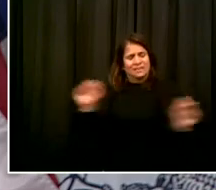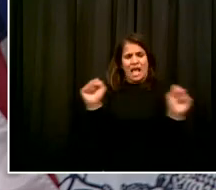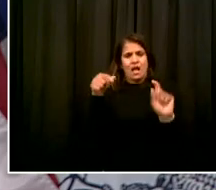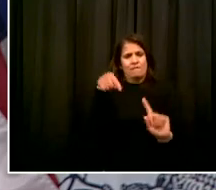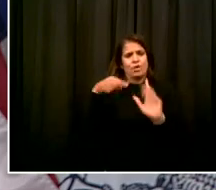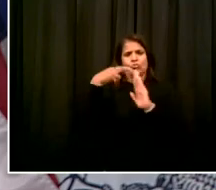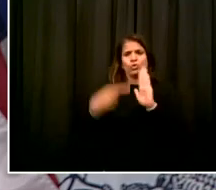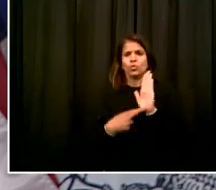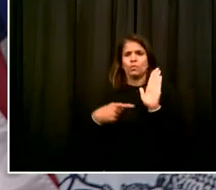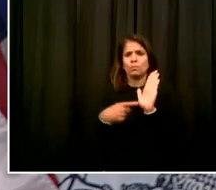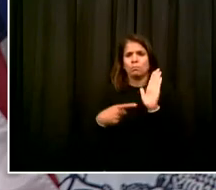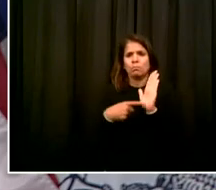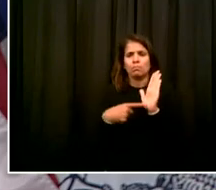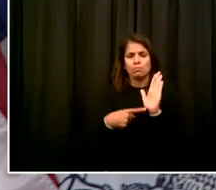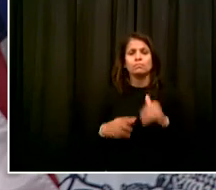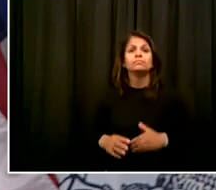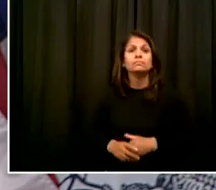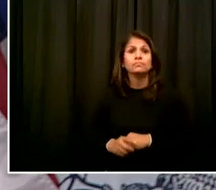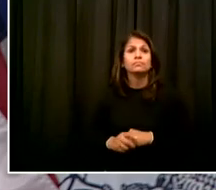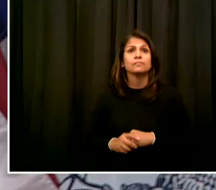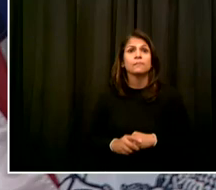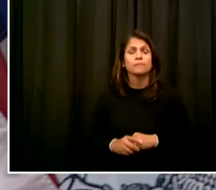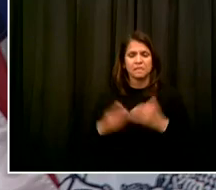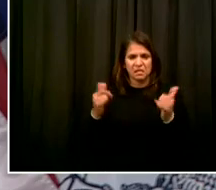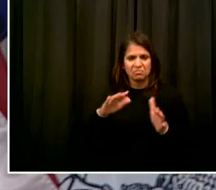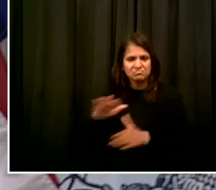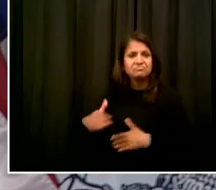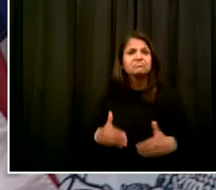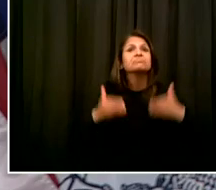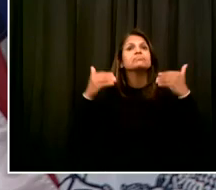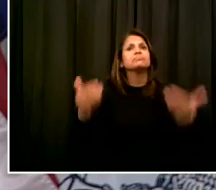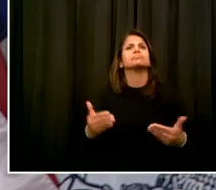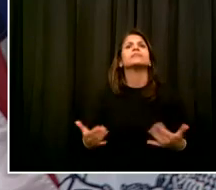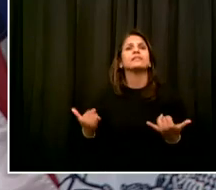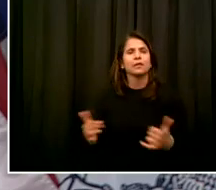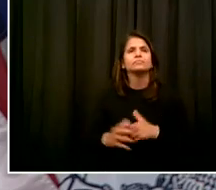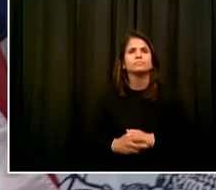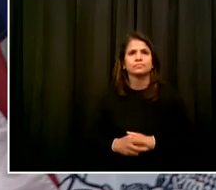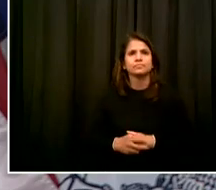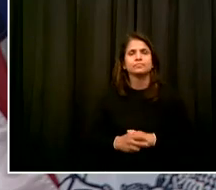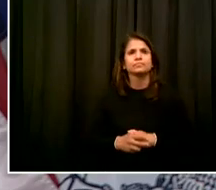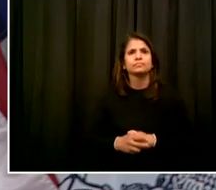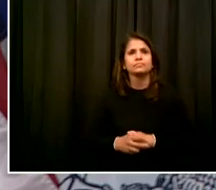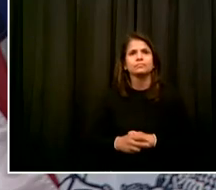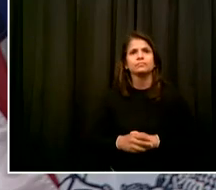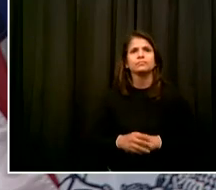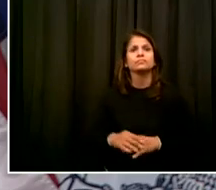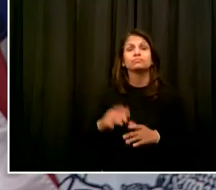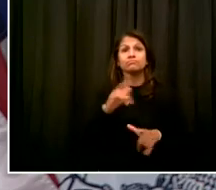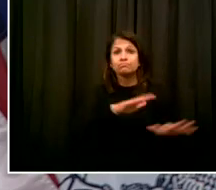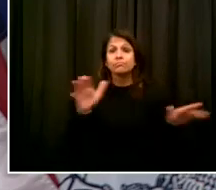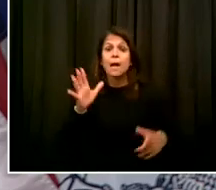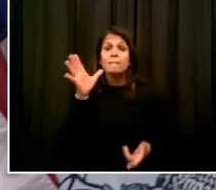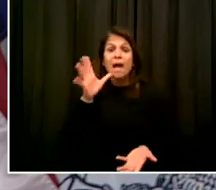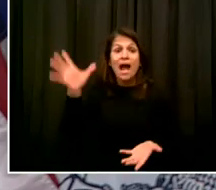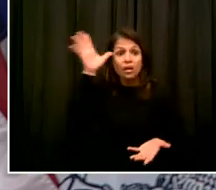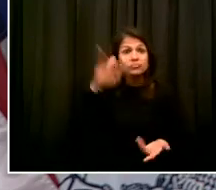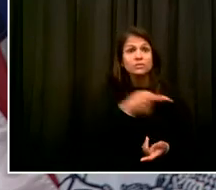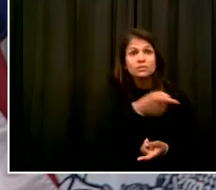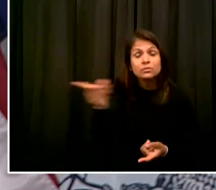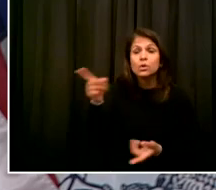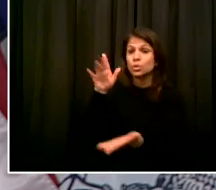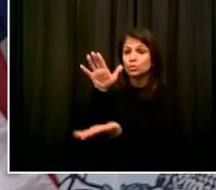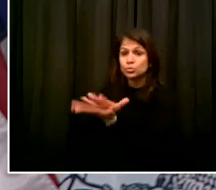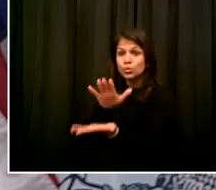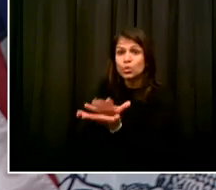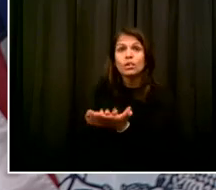not just the kids, the entire community. And that means parents. That means as kids go back to school, educators, school staff,